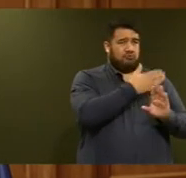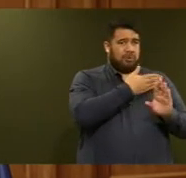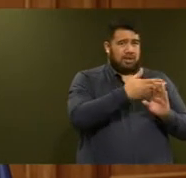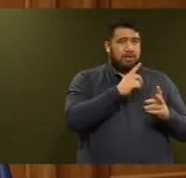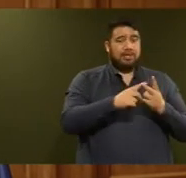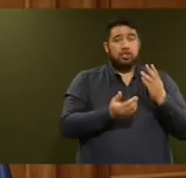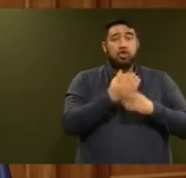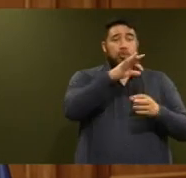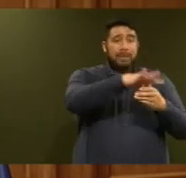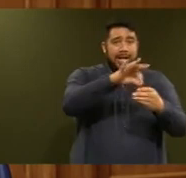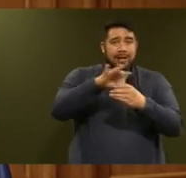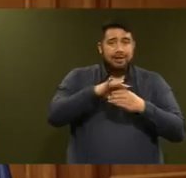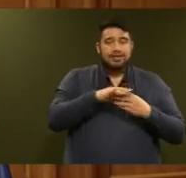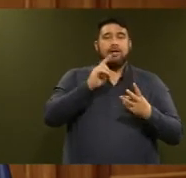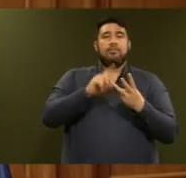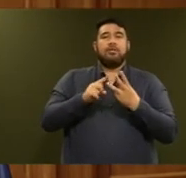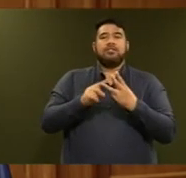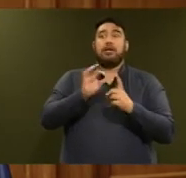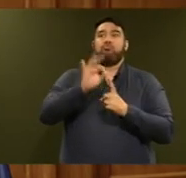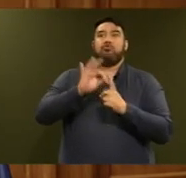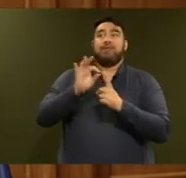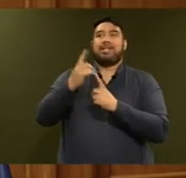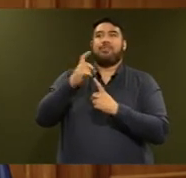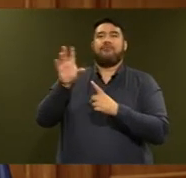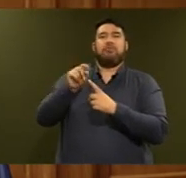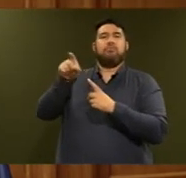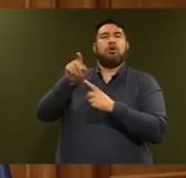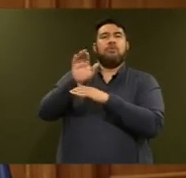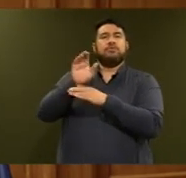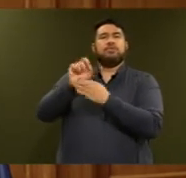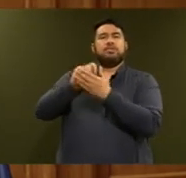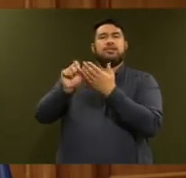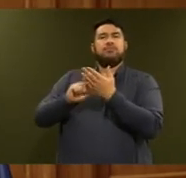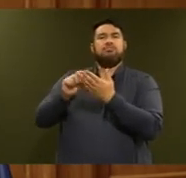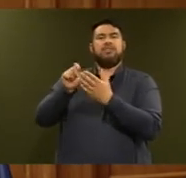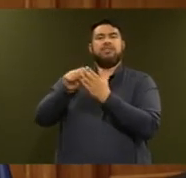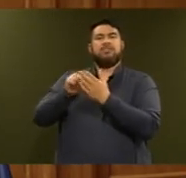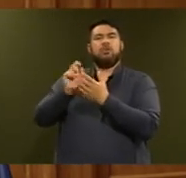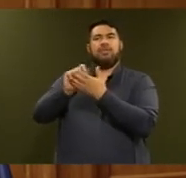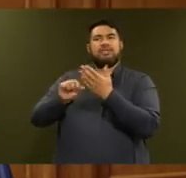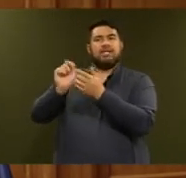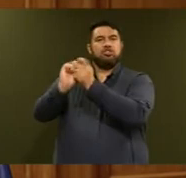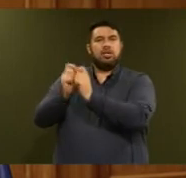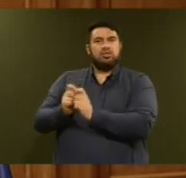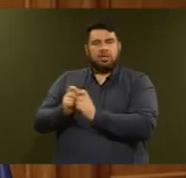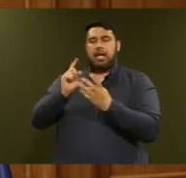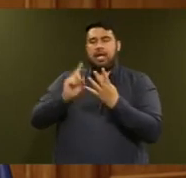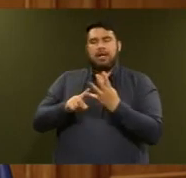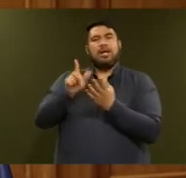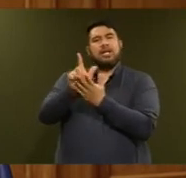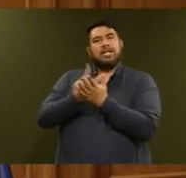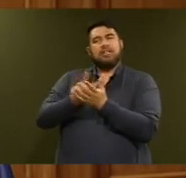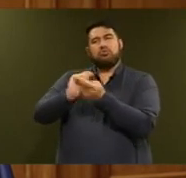sir, in the area of the Overseas Investment Office changes and legislative improvements.